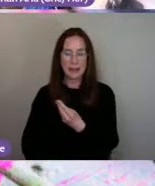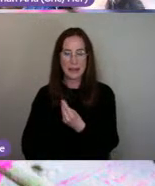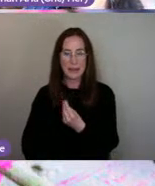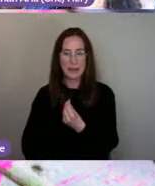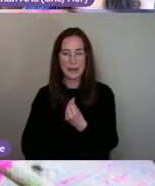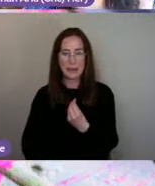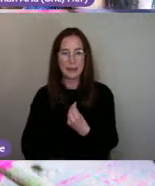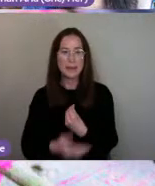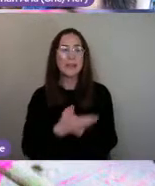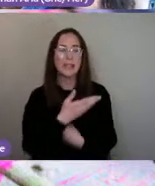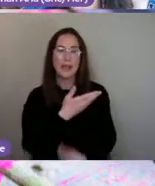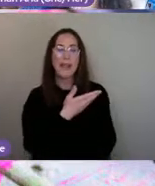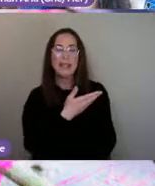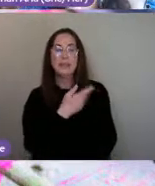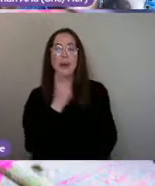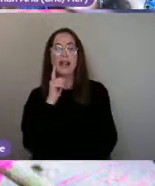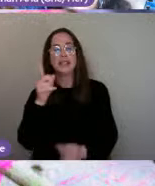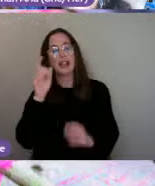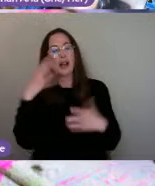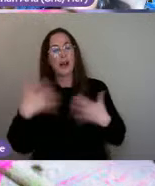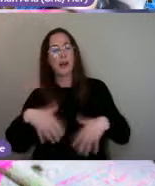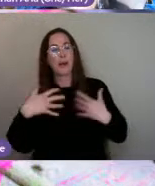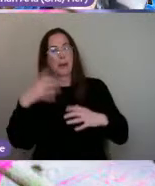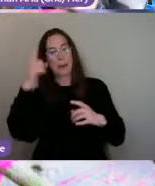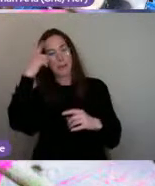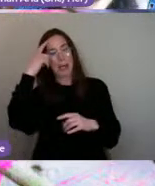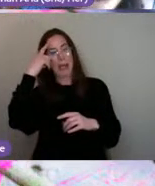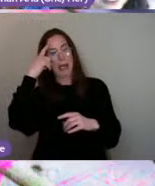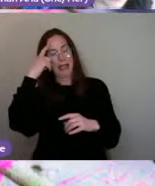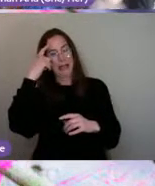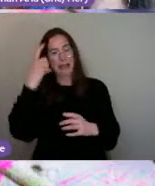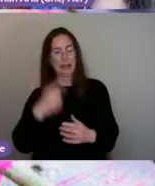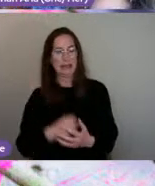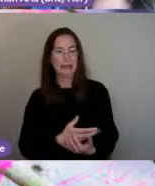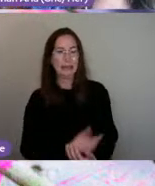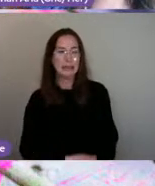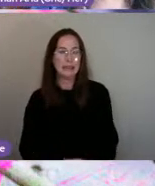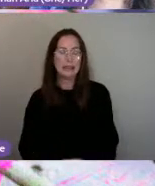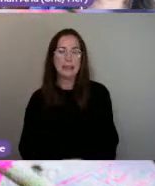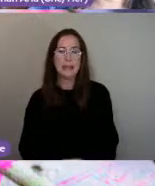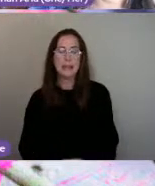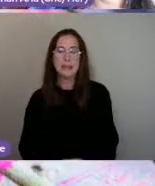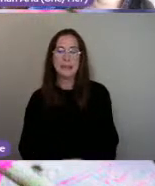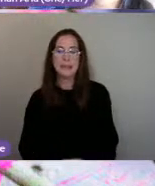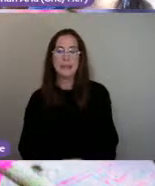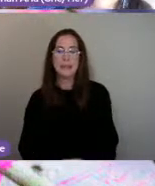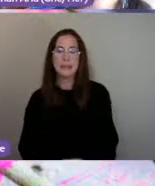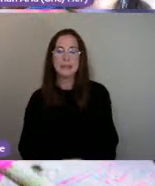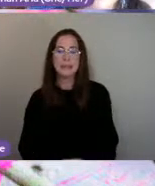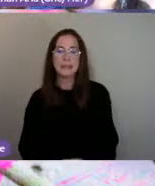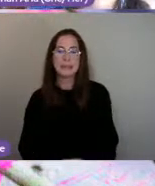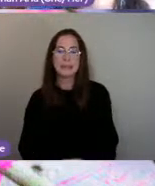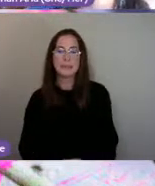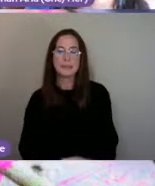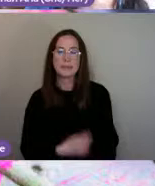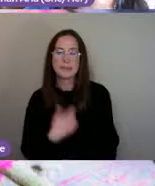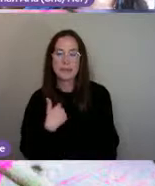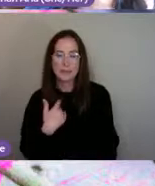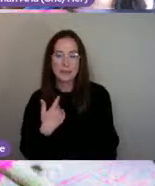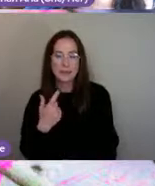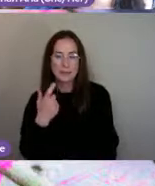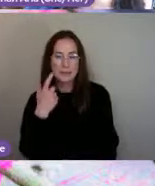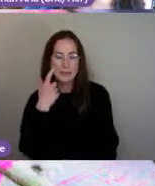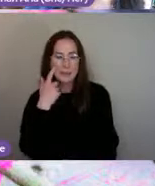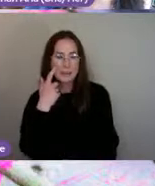amazing mind one. Now, I, have I got, let's have a little look. I've got a bit more